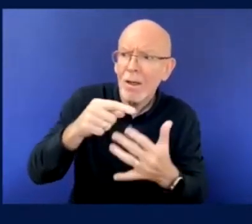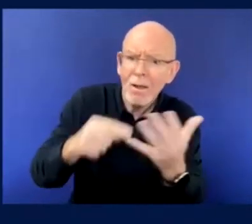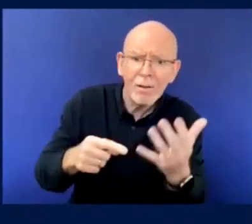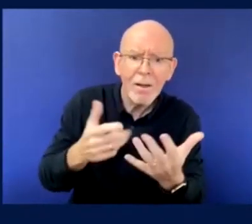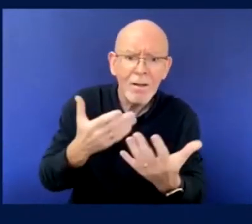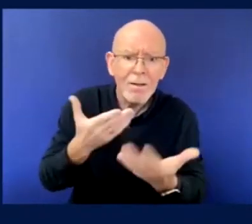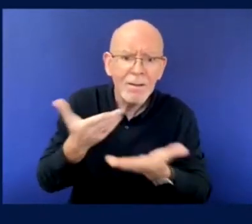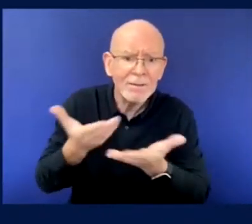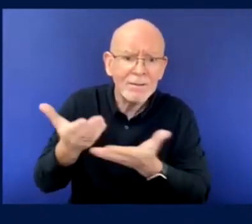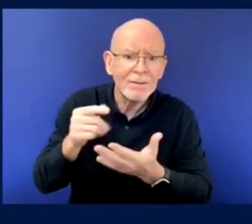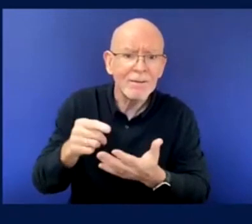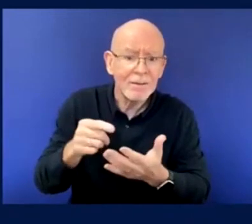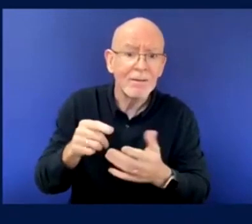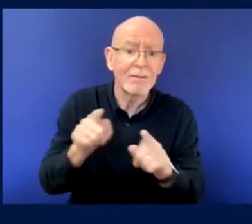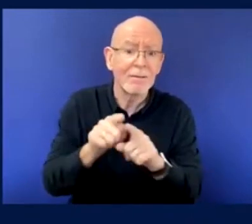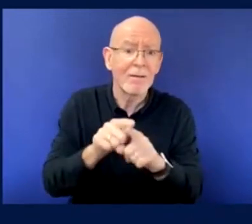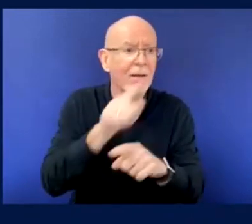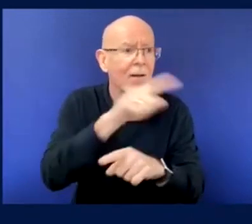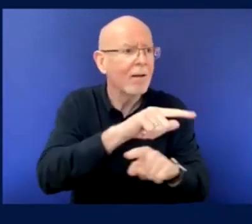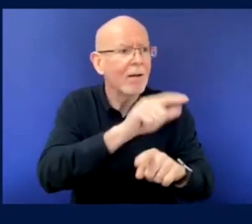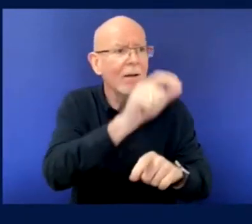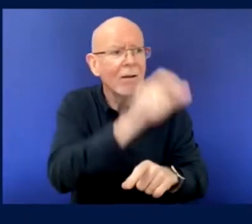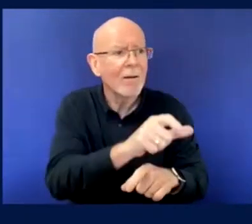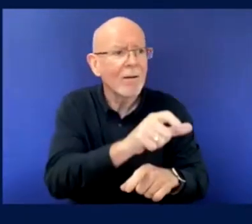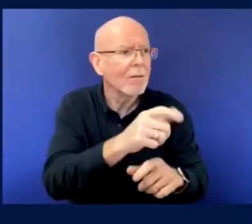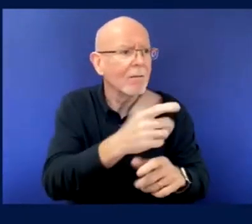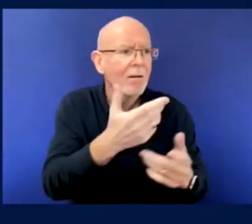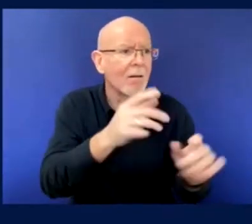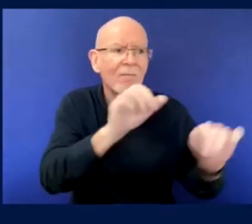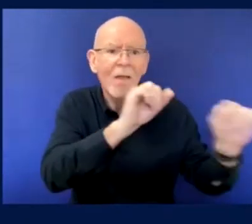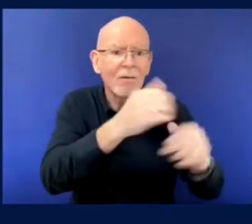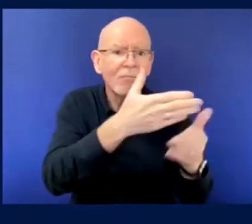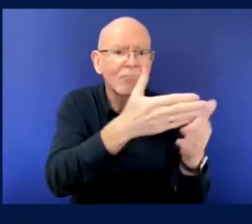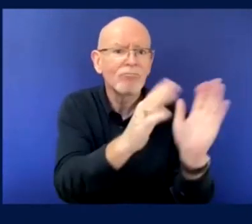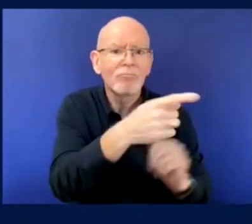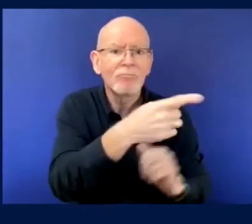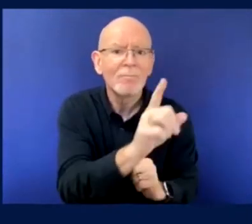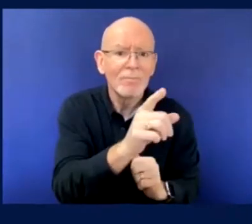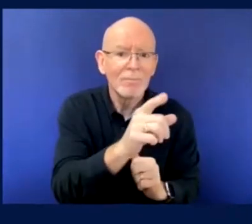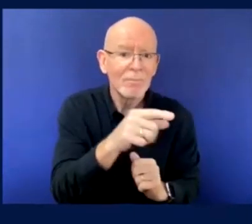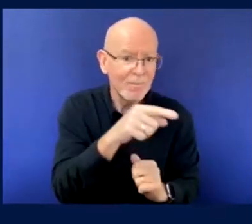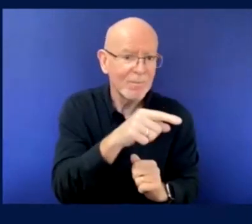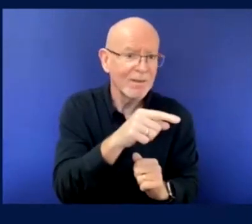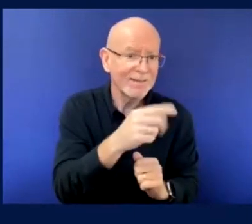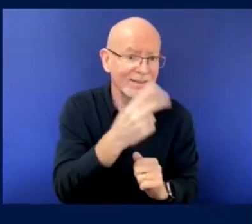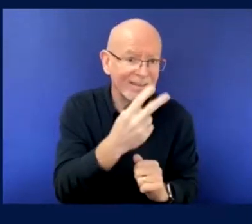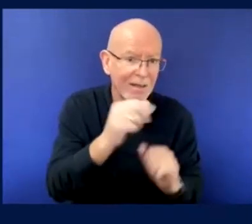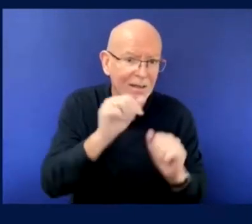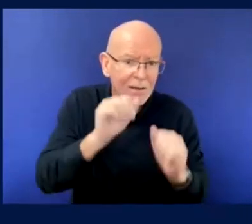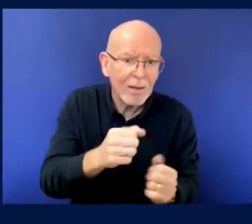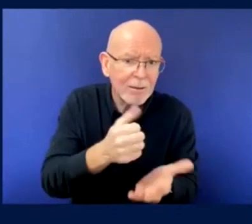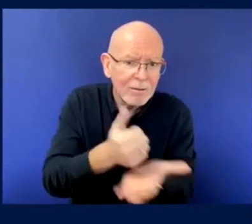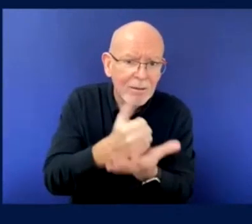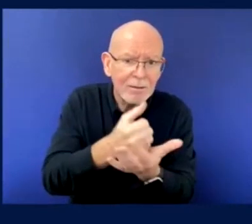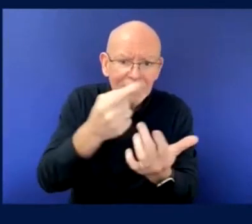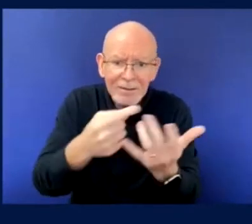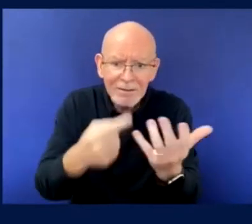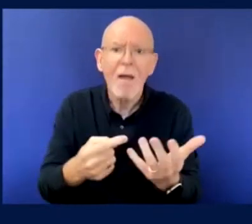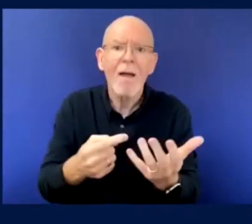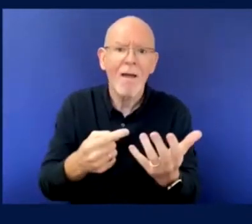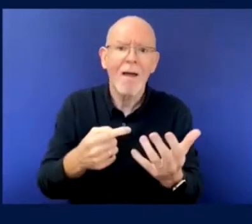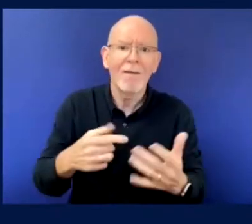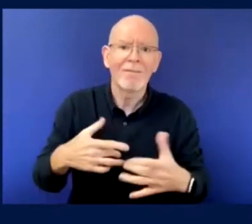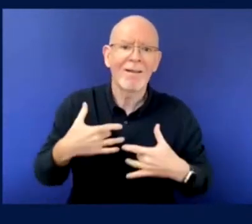bring something to them and say, listen, this is what we experienced last time we were at your ground. Can you fix this to facilitate us?